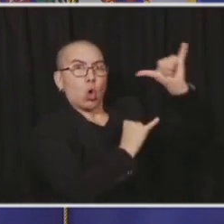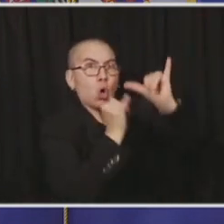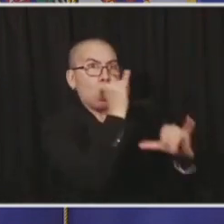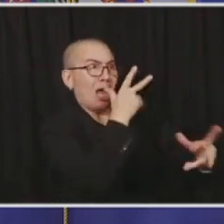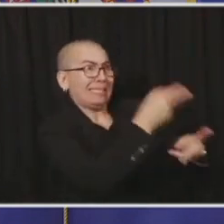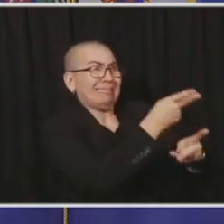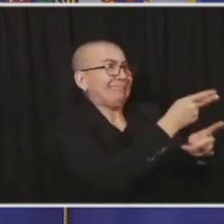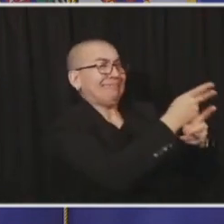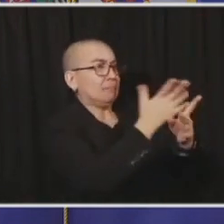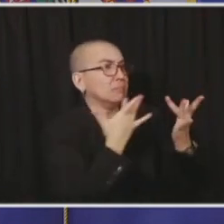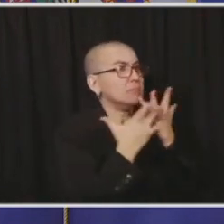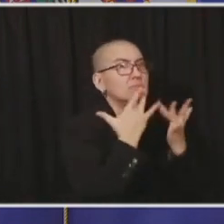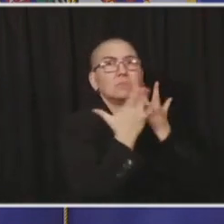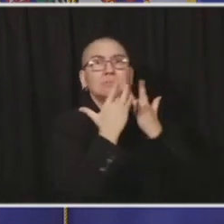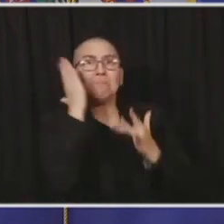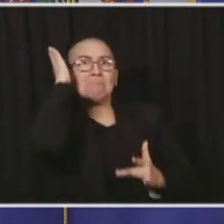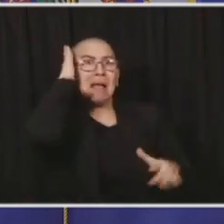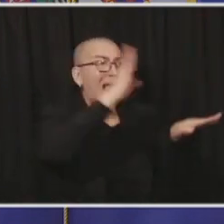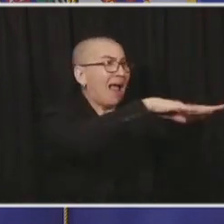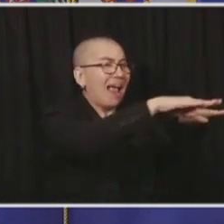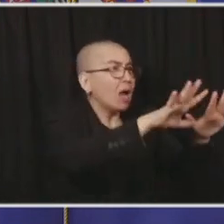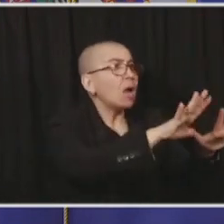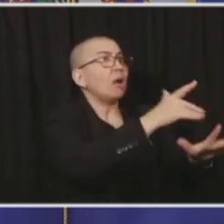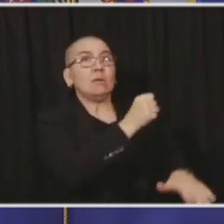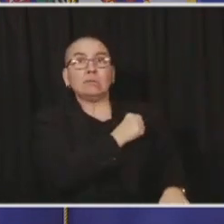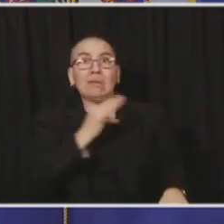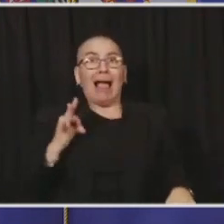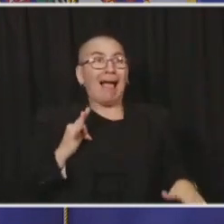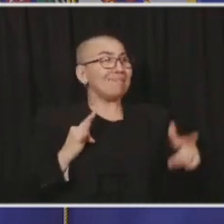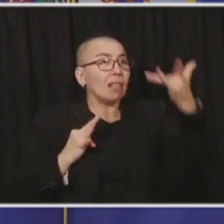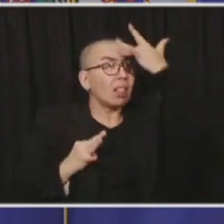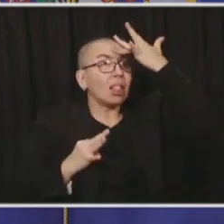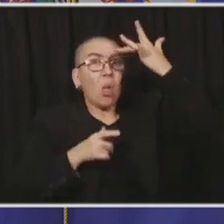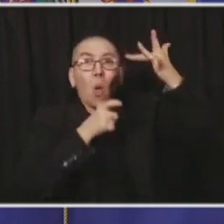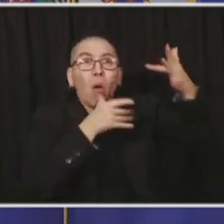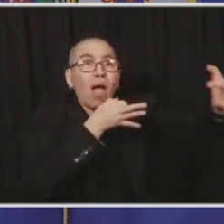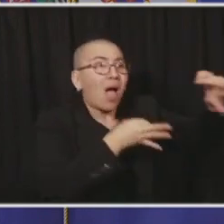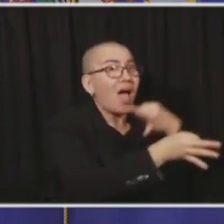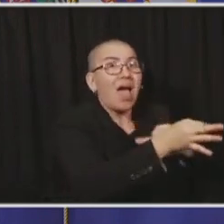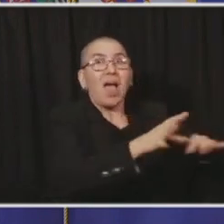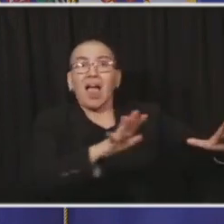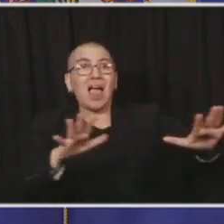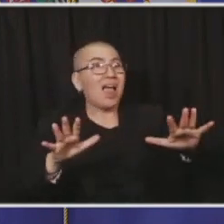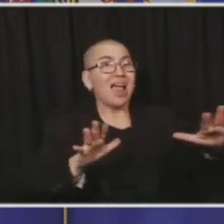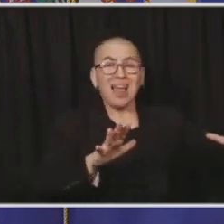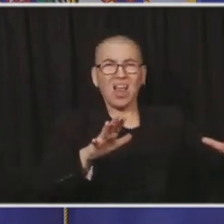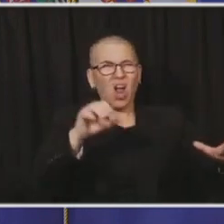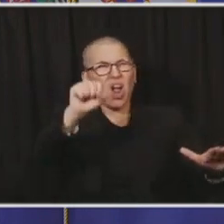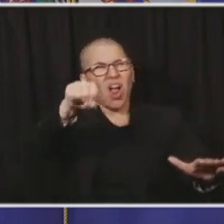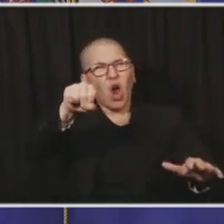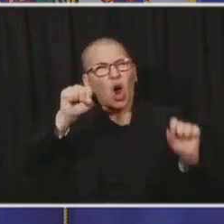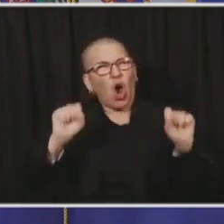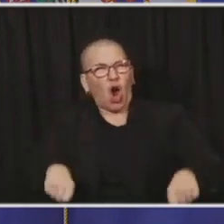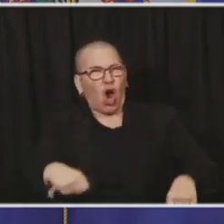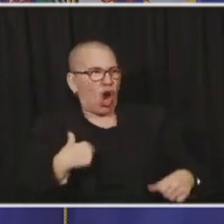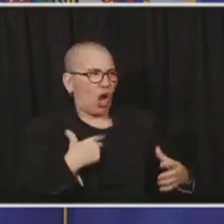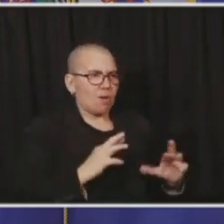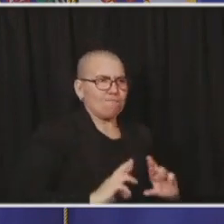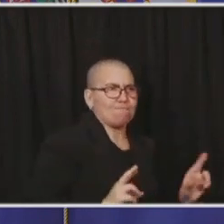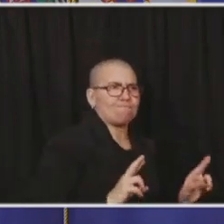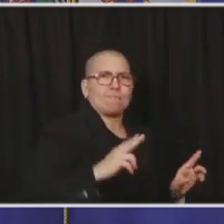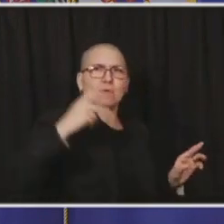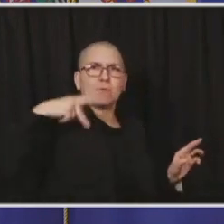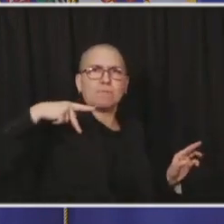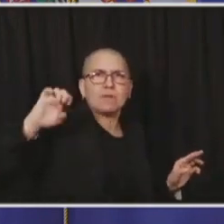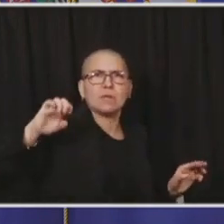November, up until right now, that we could have PPE, we could have beds, could have ventilators, we could have the best therapeutics, but you can't